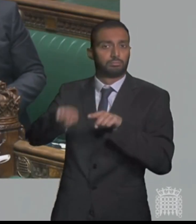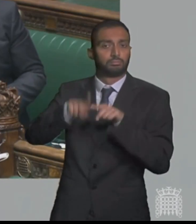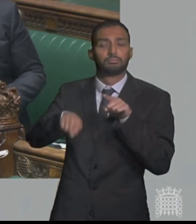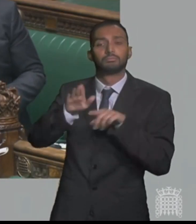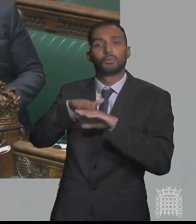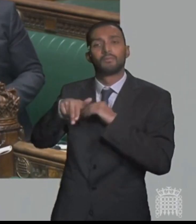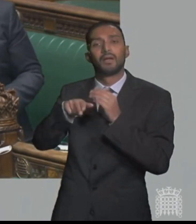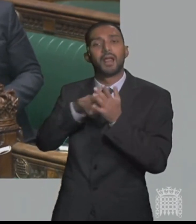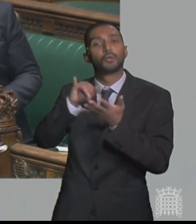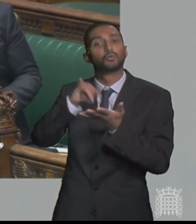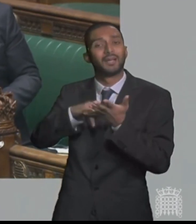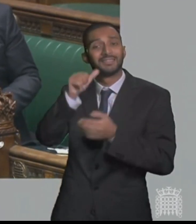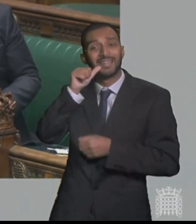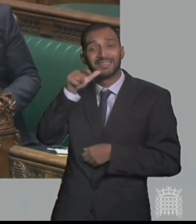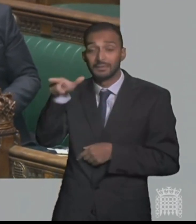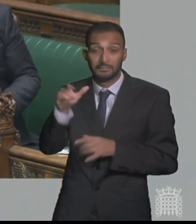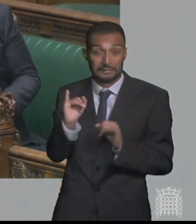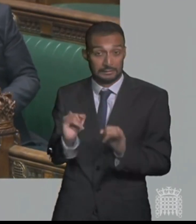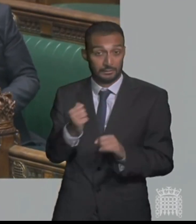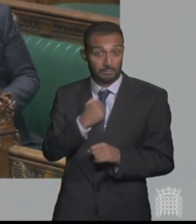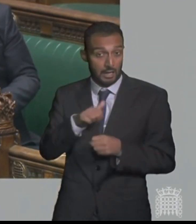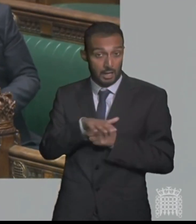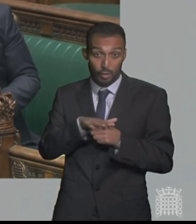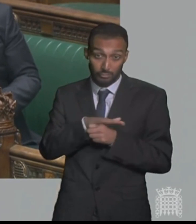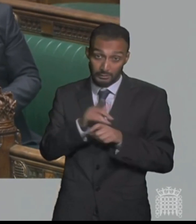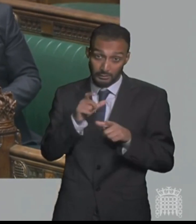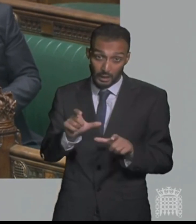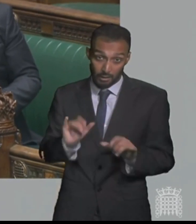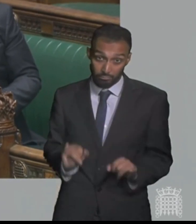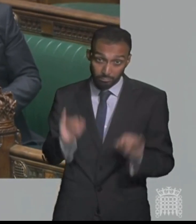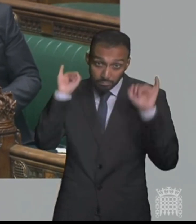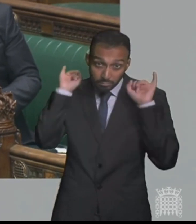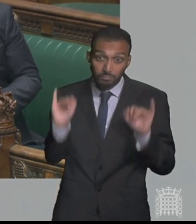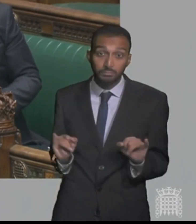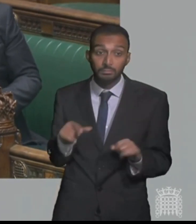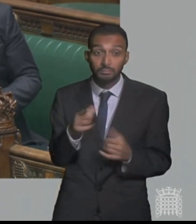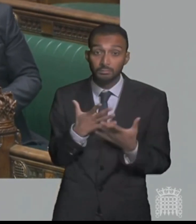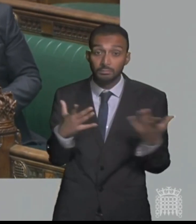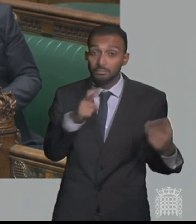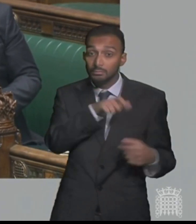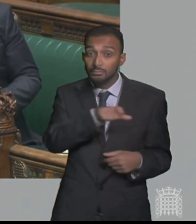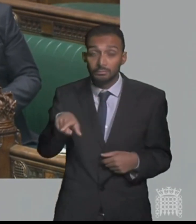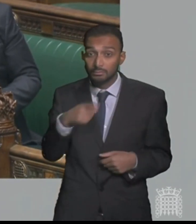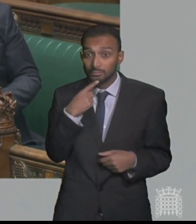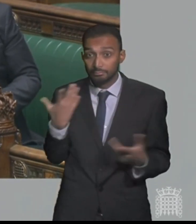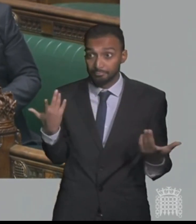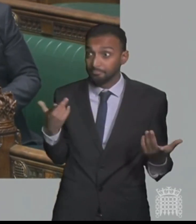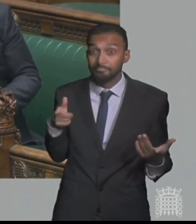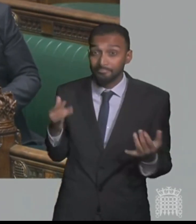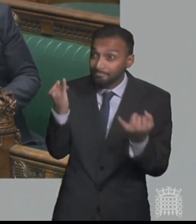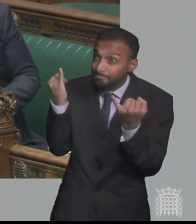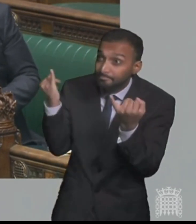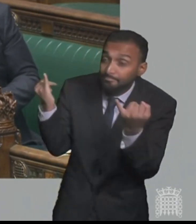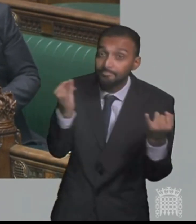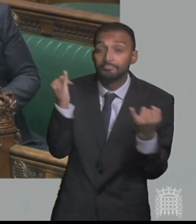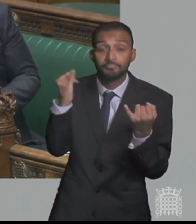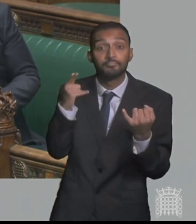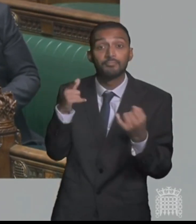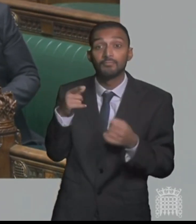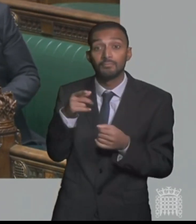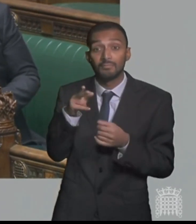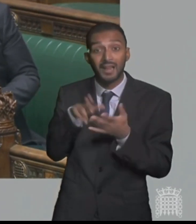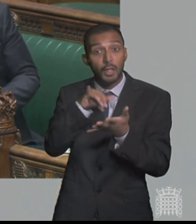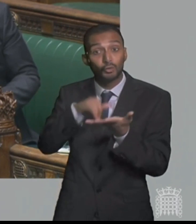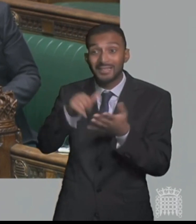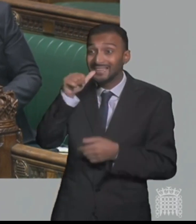situation in Western Supermair remains extremely worrying. Local residents regularly say there isn't a single local dentist accepting new adult NHS